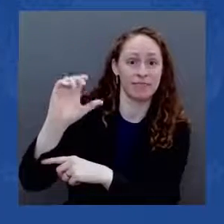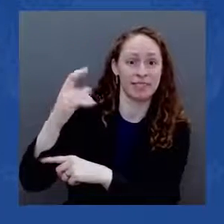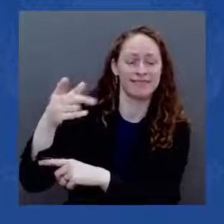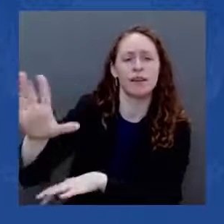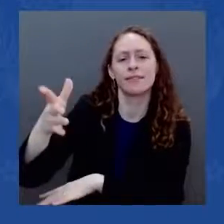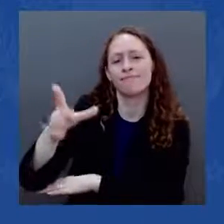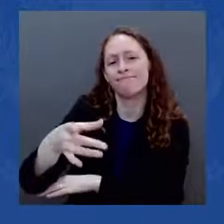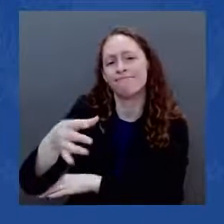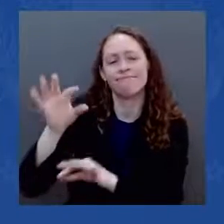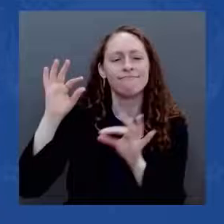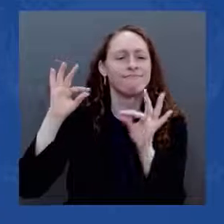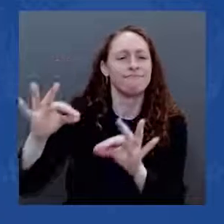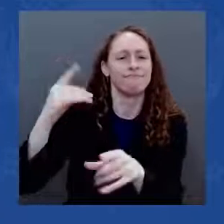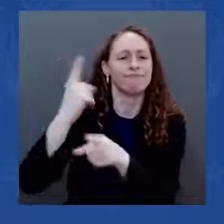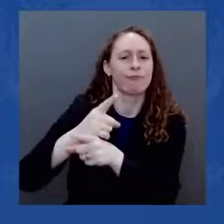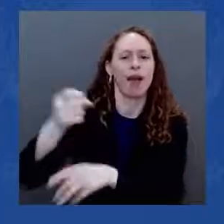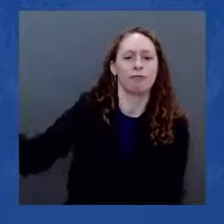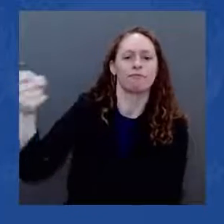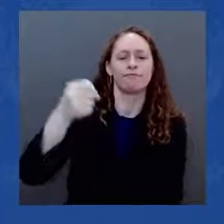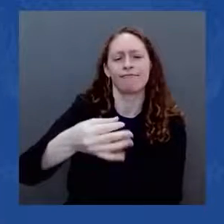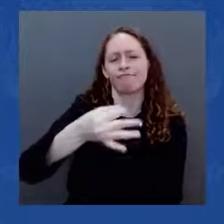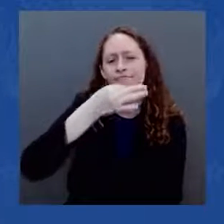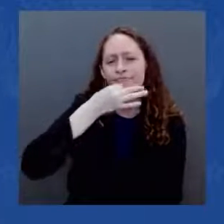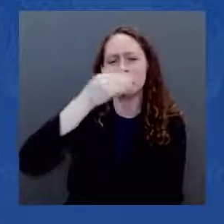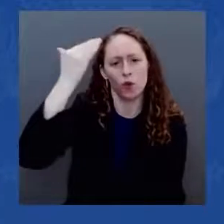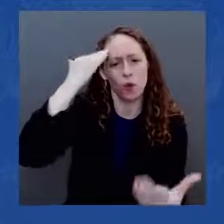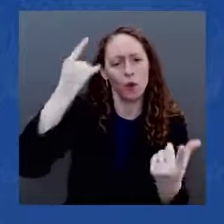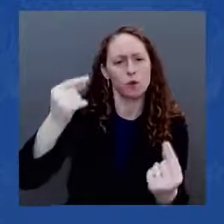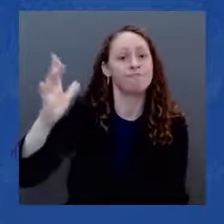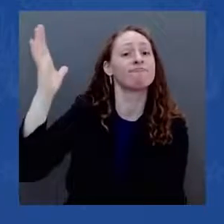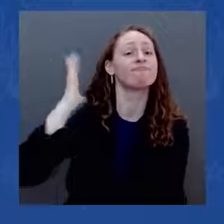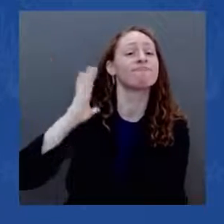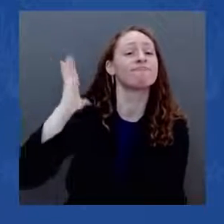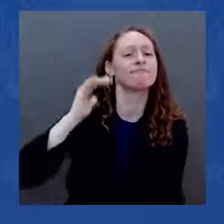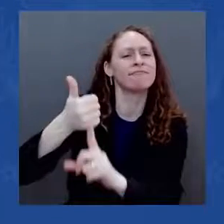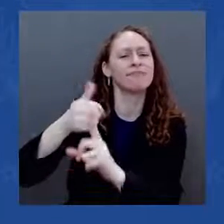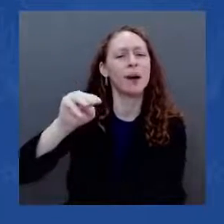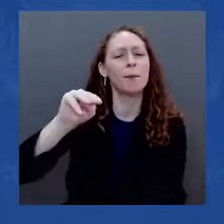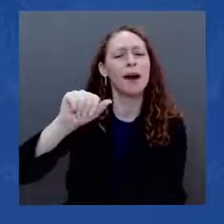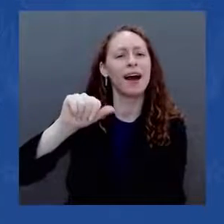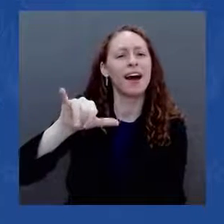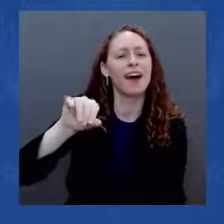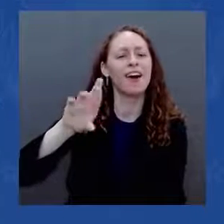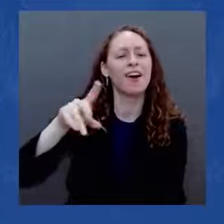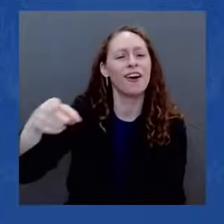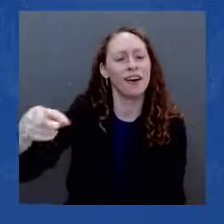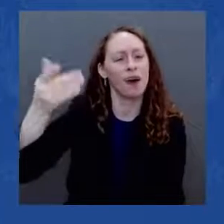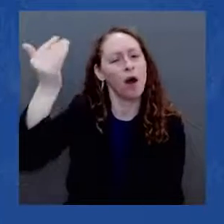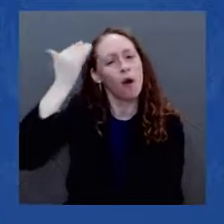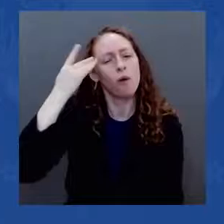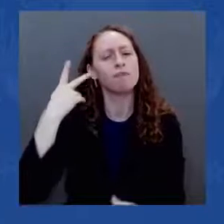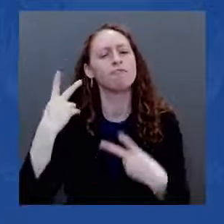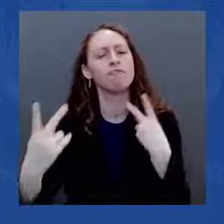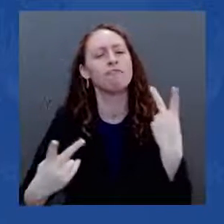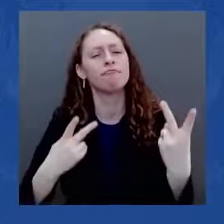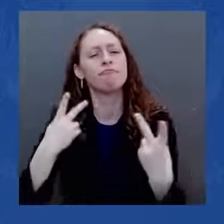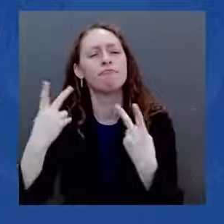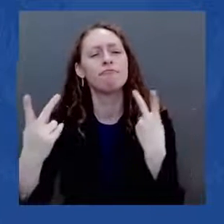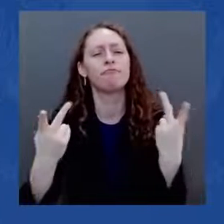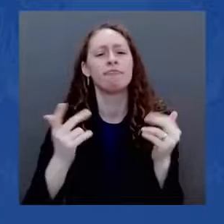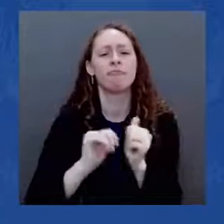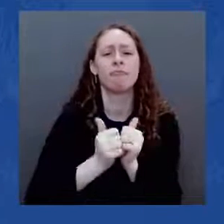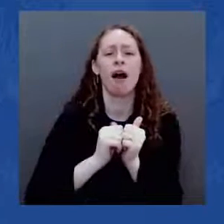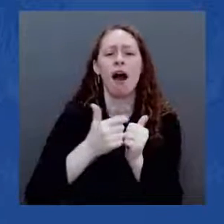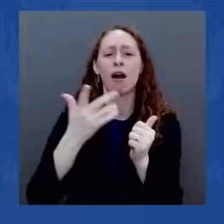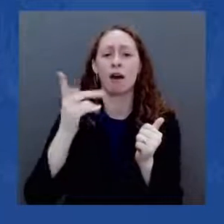did we score some partisan points. It's, did we fix the problem? Did we fix the problem? This is all